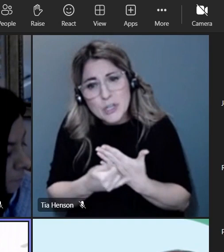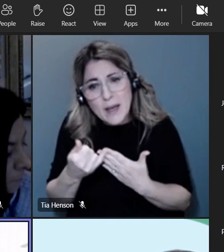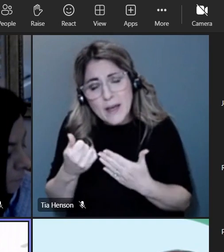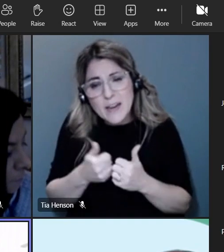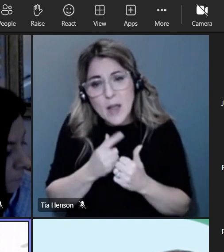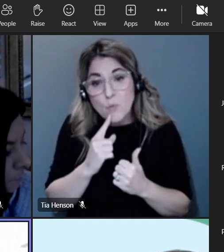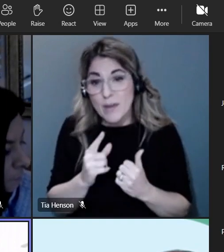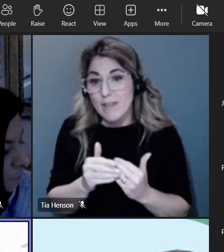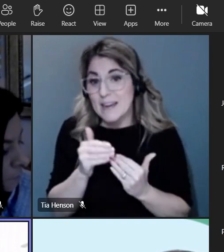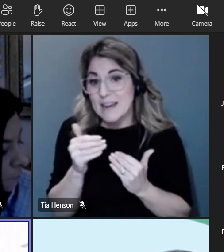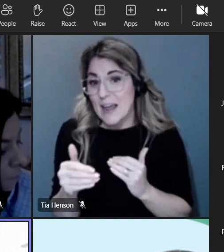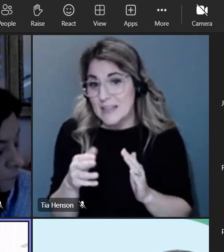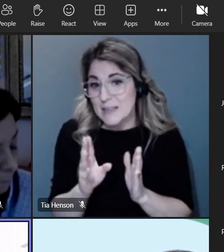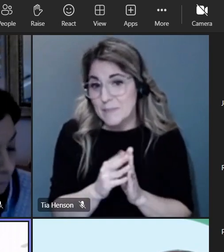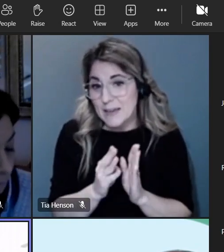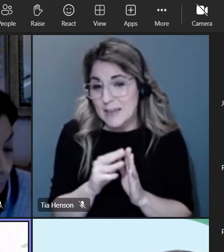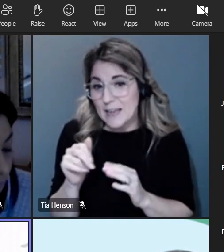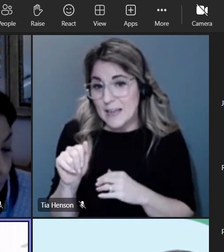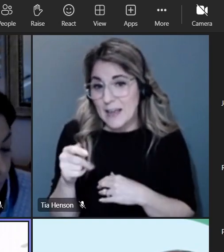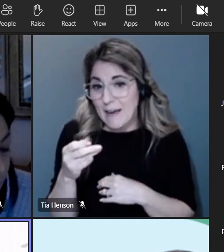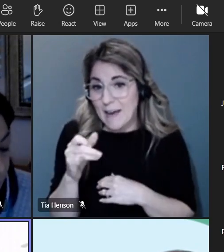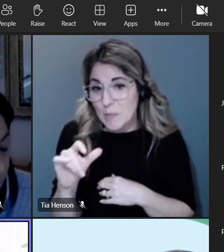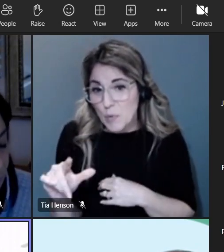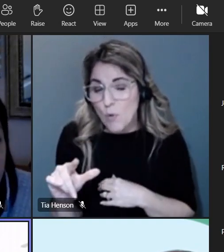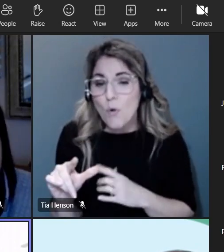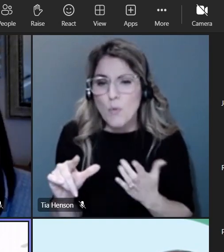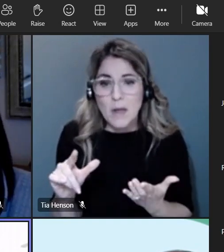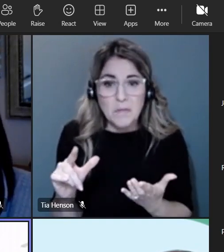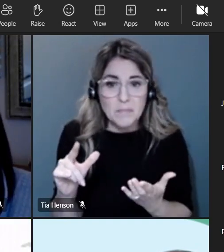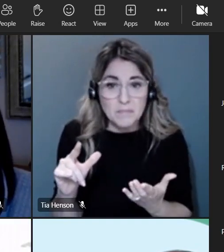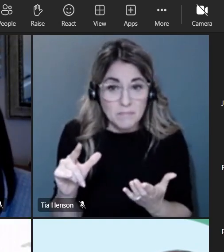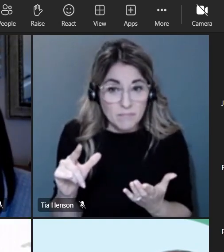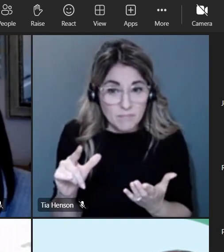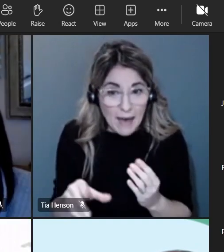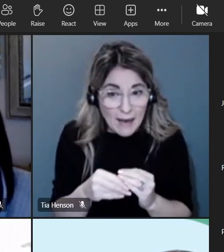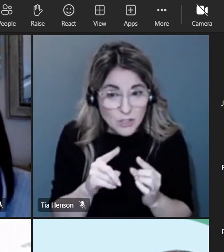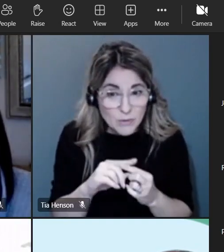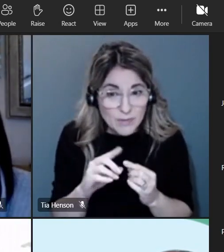on the agenda at the next meeting to discuss further you know what are your thoughts on that